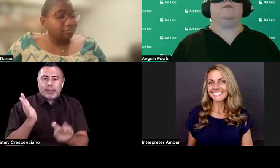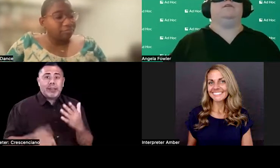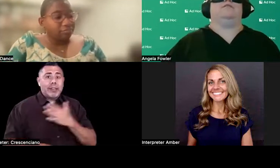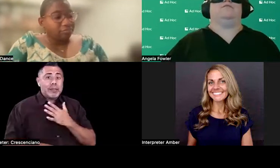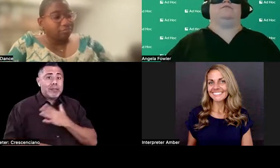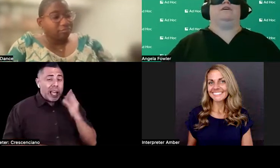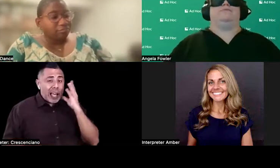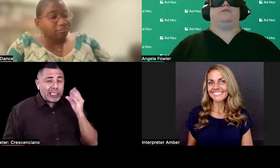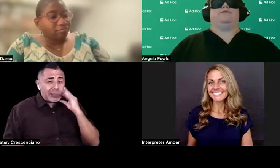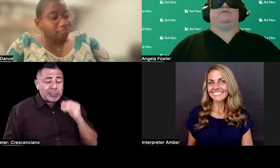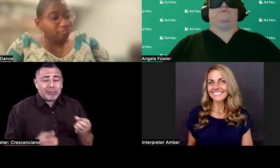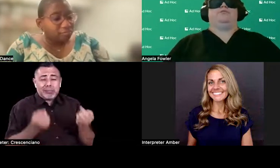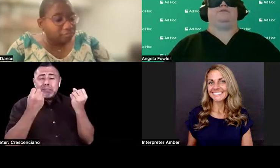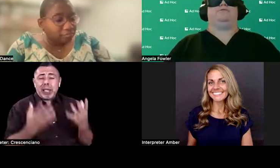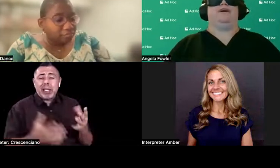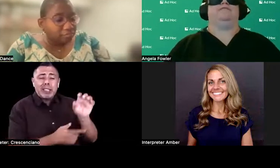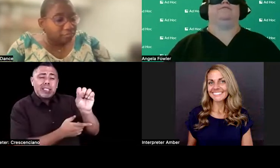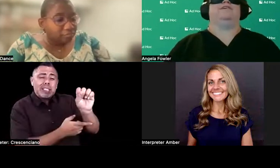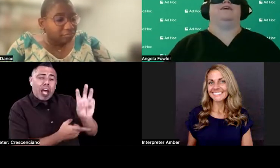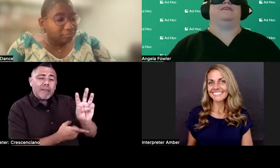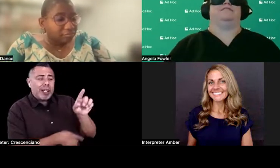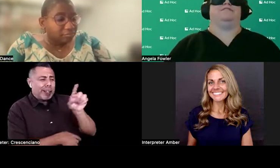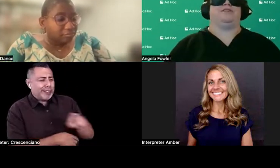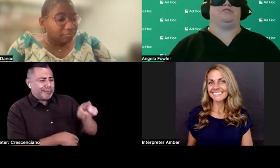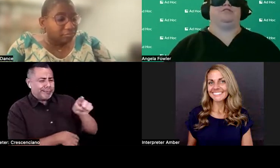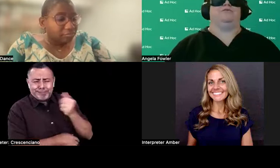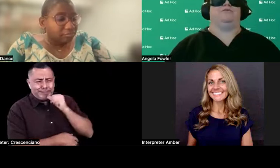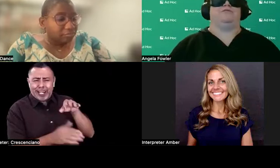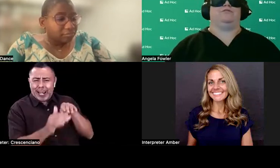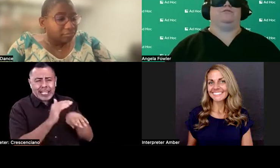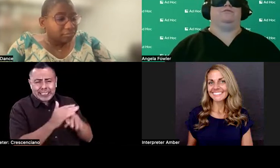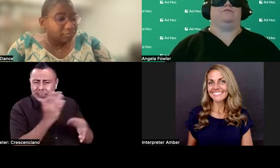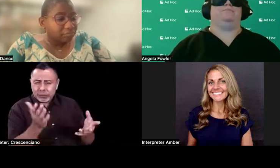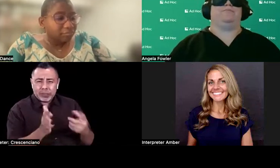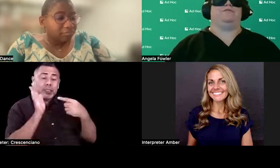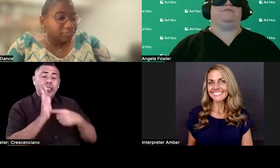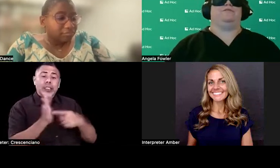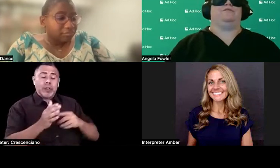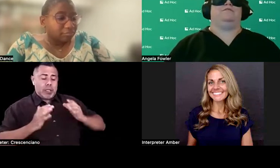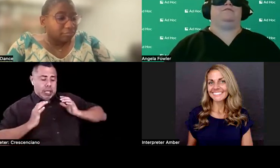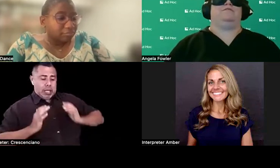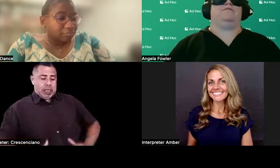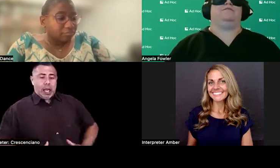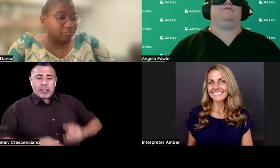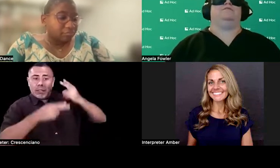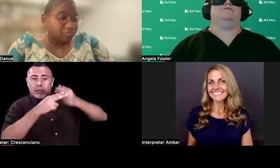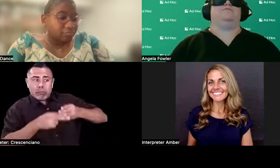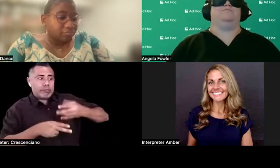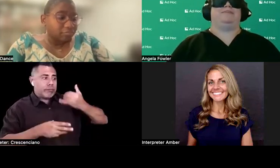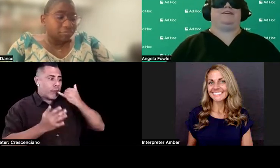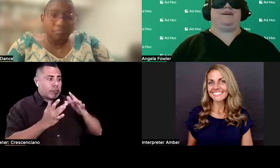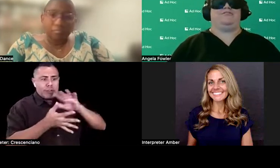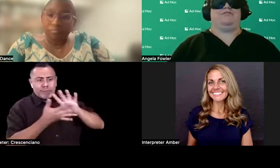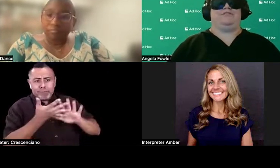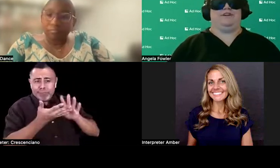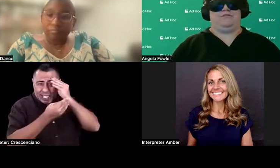you know, the software you use to keep track of client information or to, you know, do